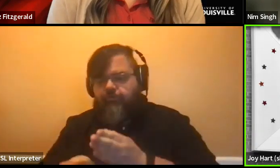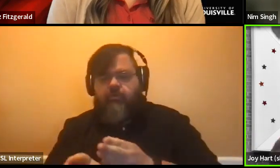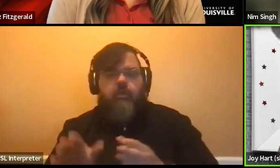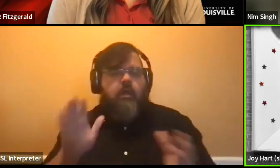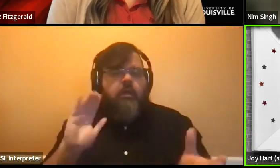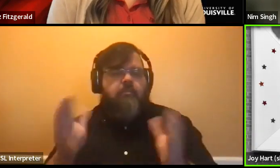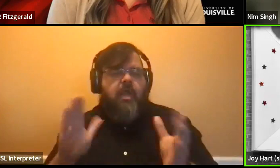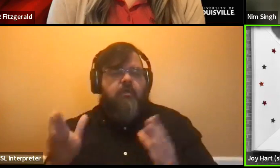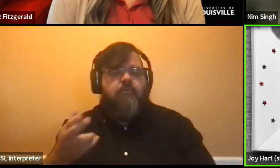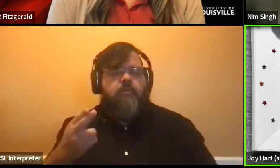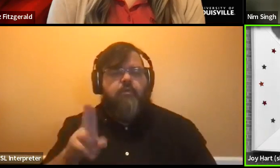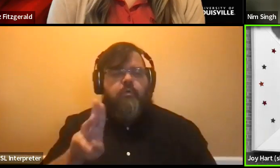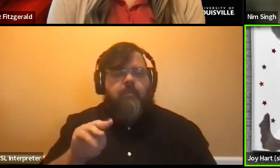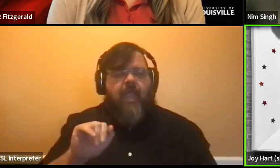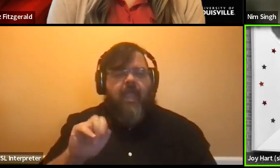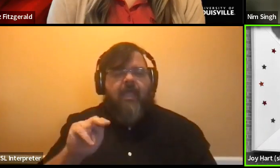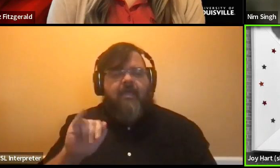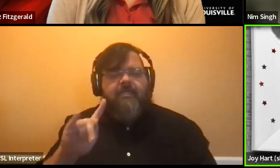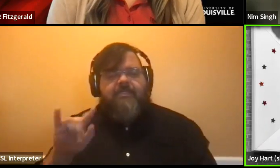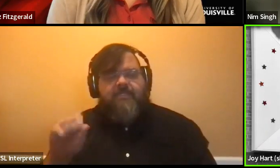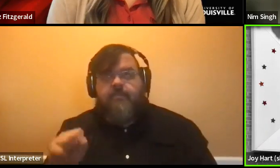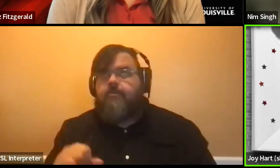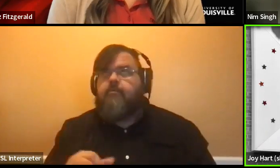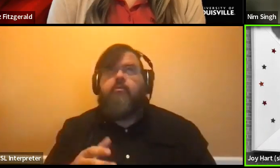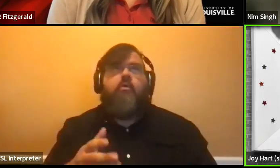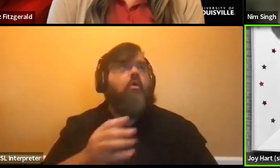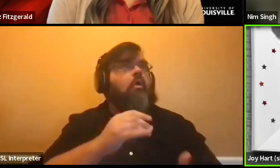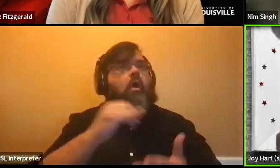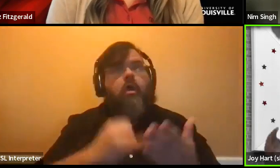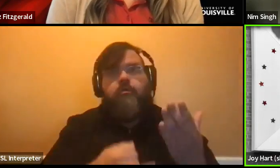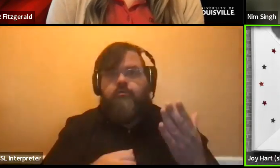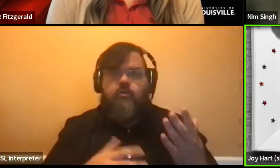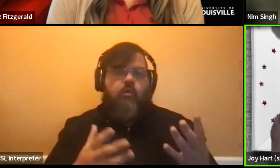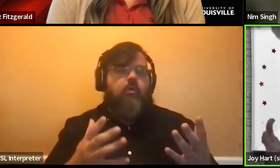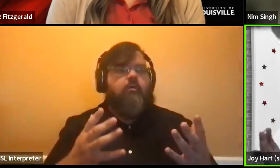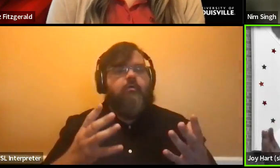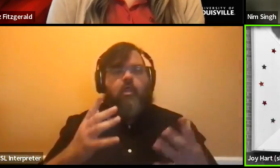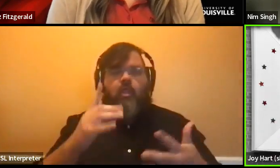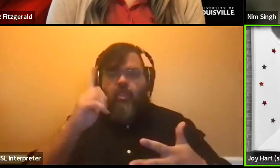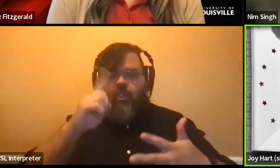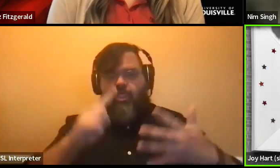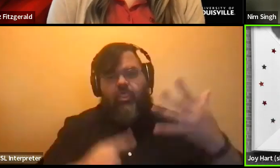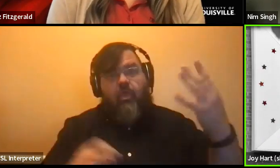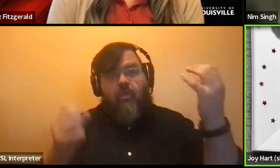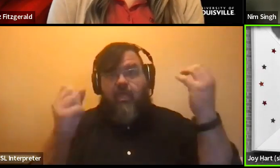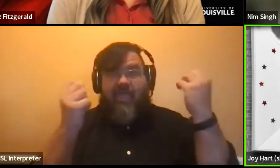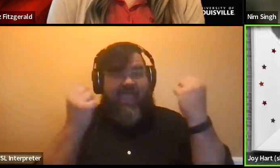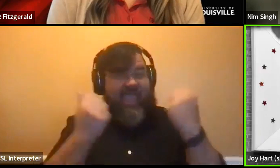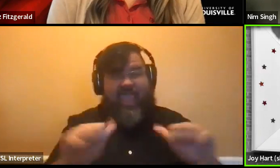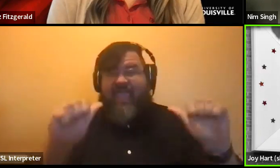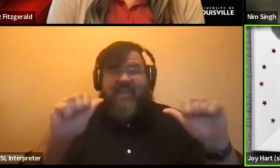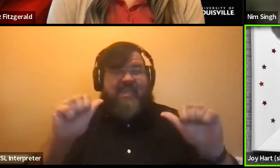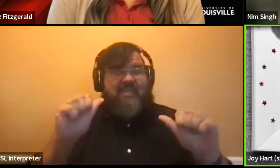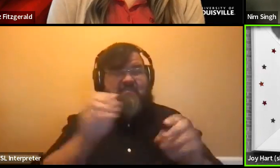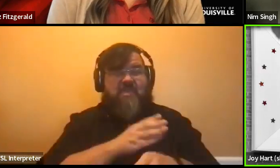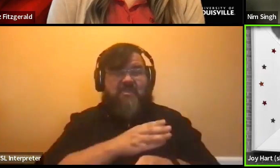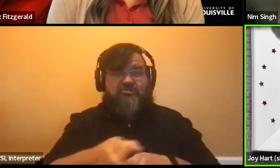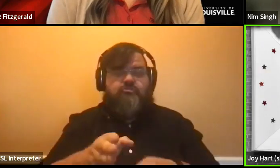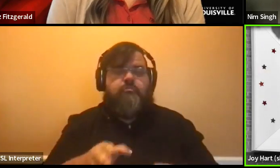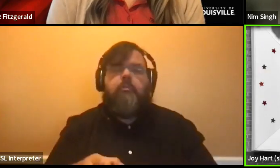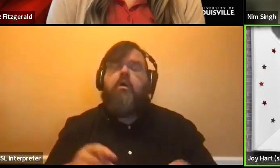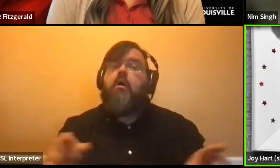or communication or psychology. And the list goes on. It can be any major. We also have a program at UofL called an